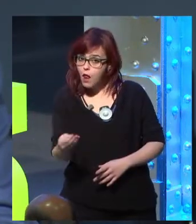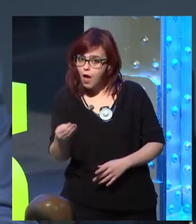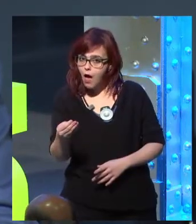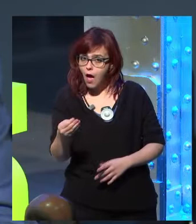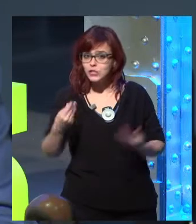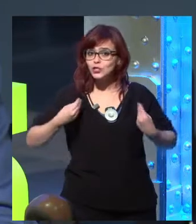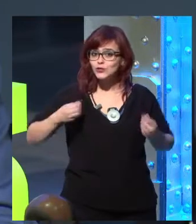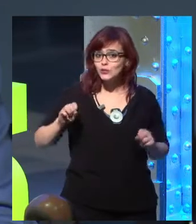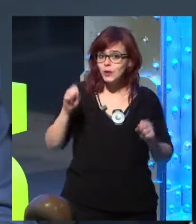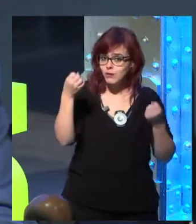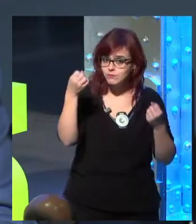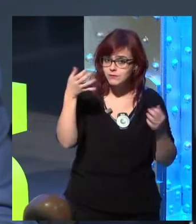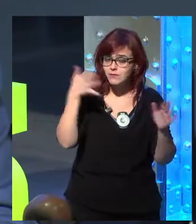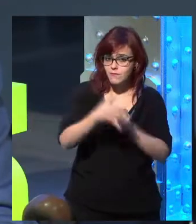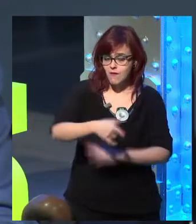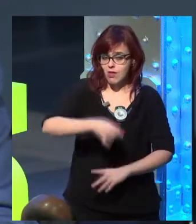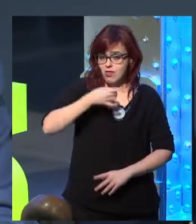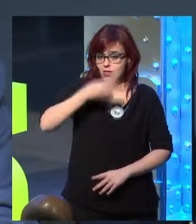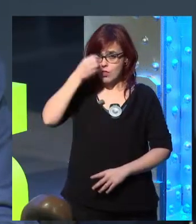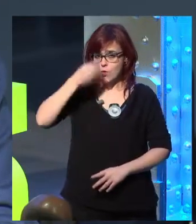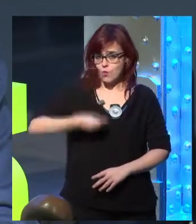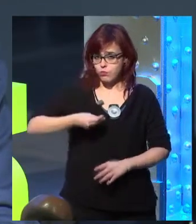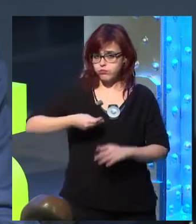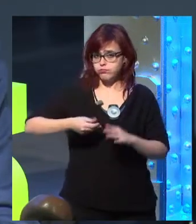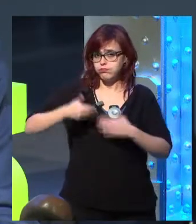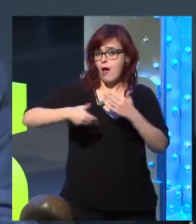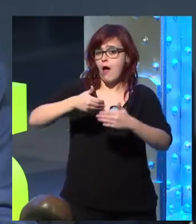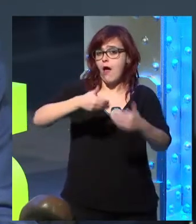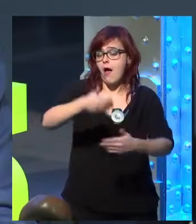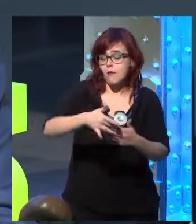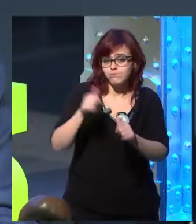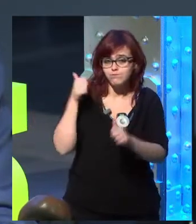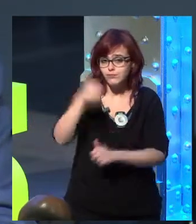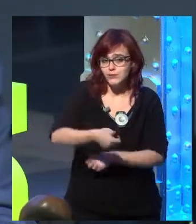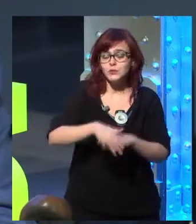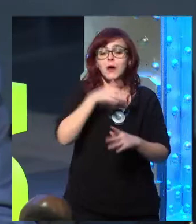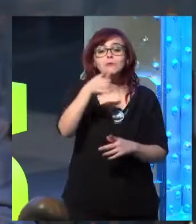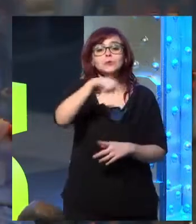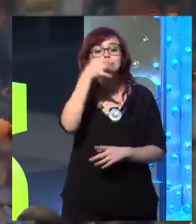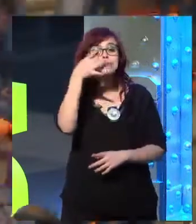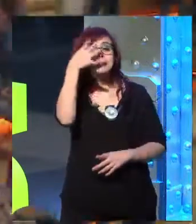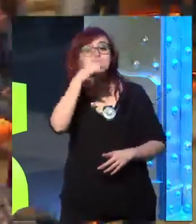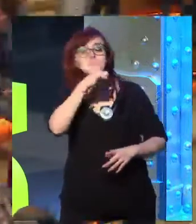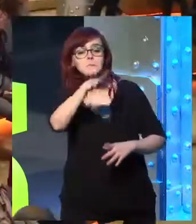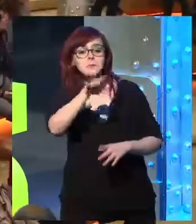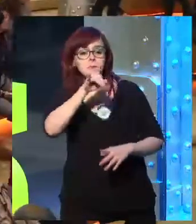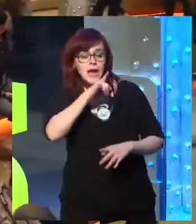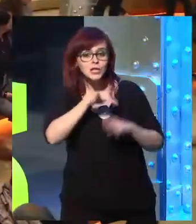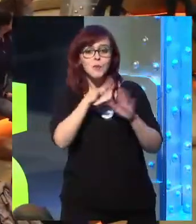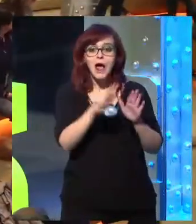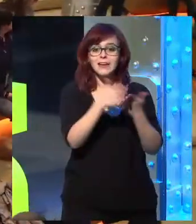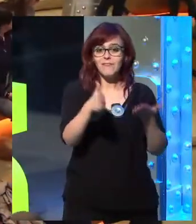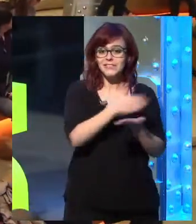ideas survive and can become old-fashioned ideas. With this, I don't mean that, and please